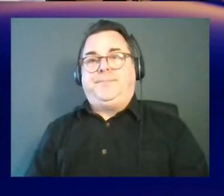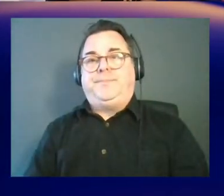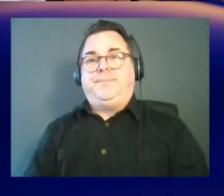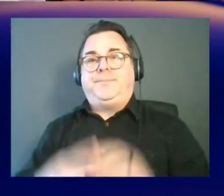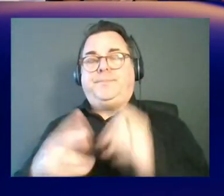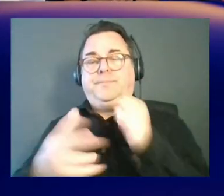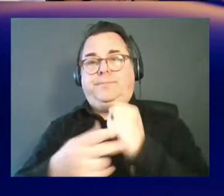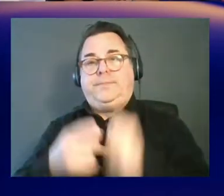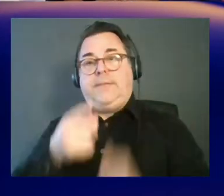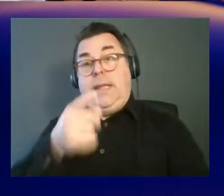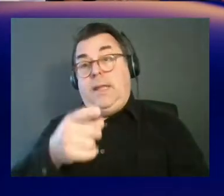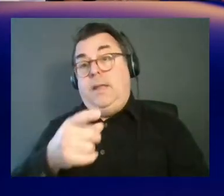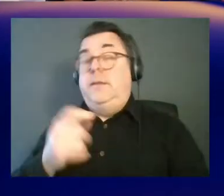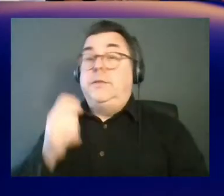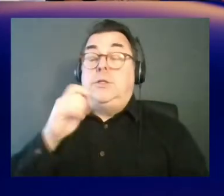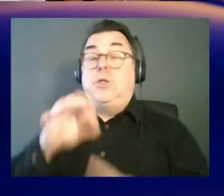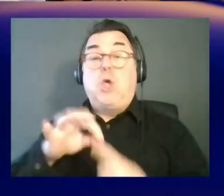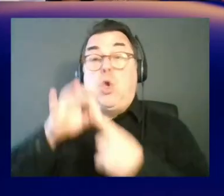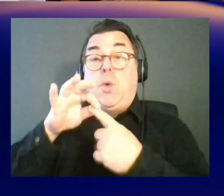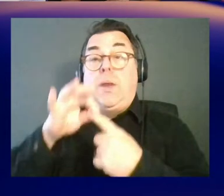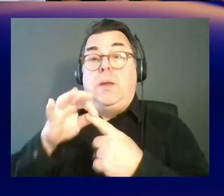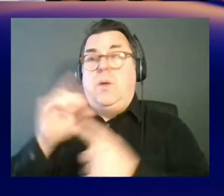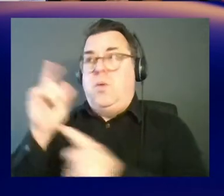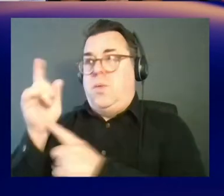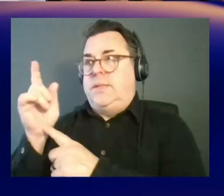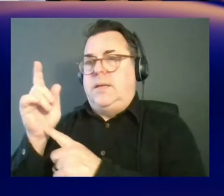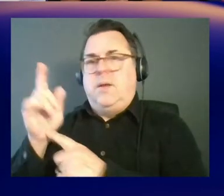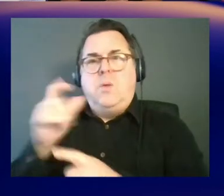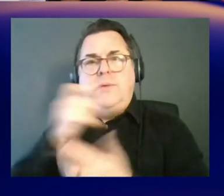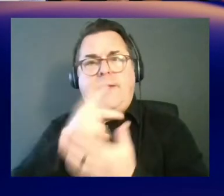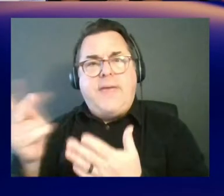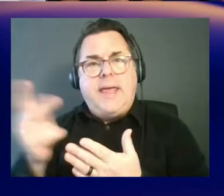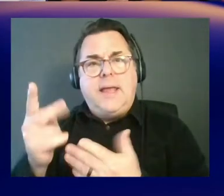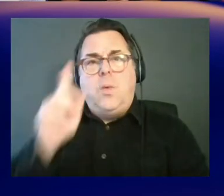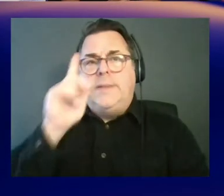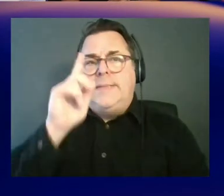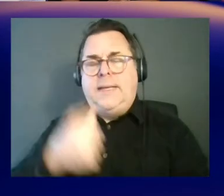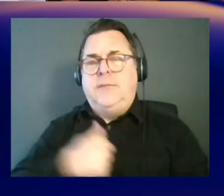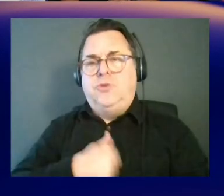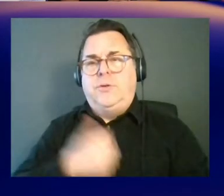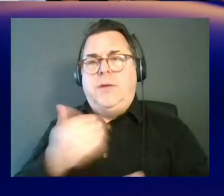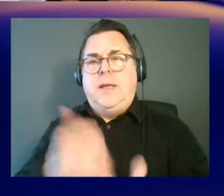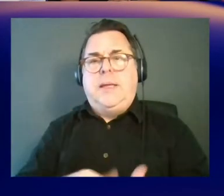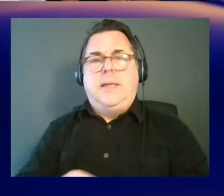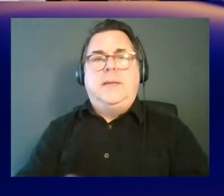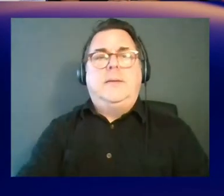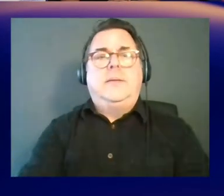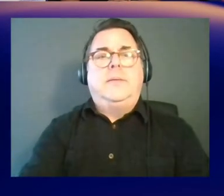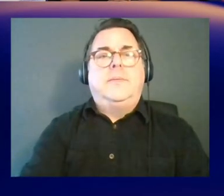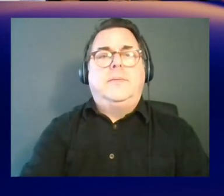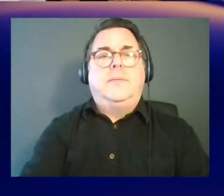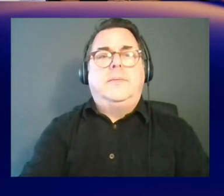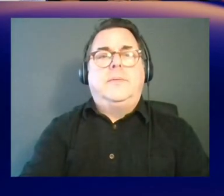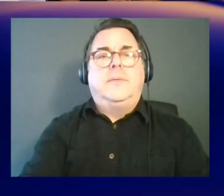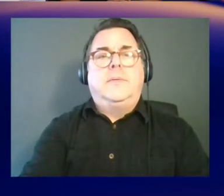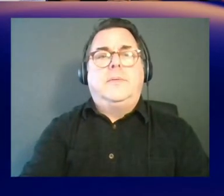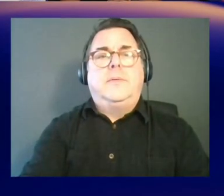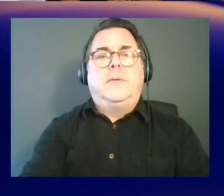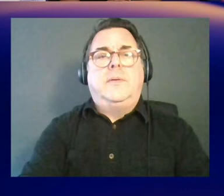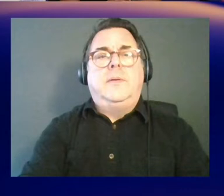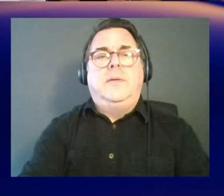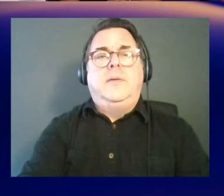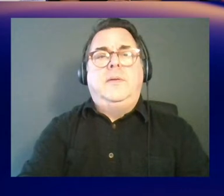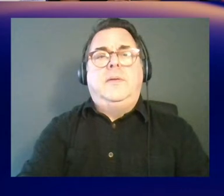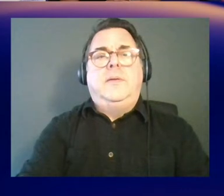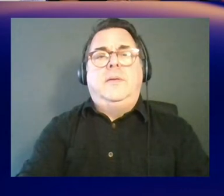Yeah. So this is a really unique data set. One second. whoa. That one did not copy. My apologies. Let me swipe that again. Yeah. I am full of